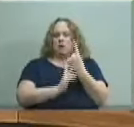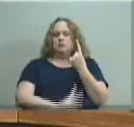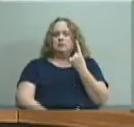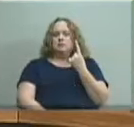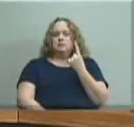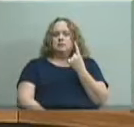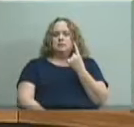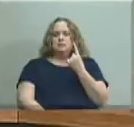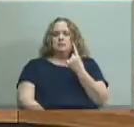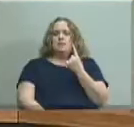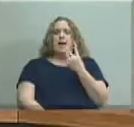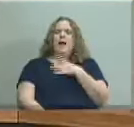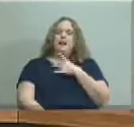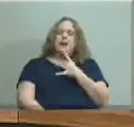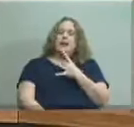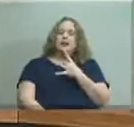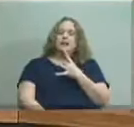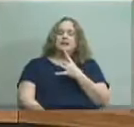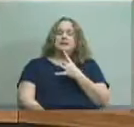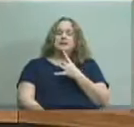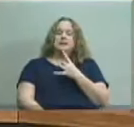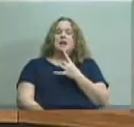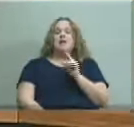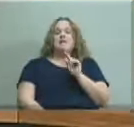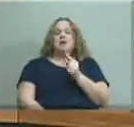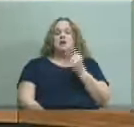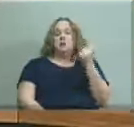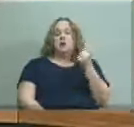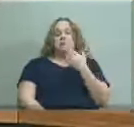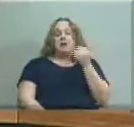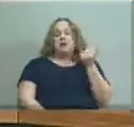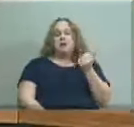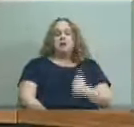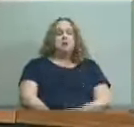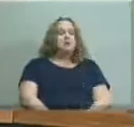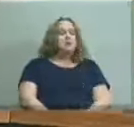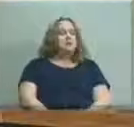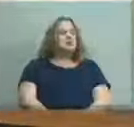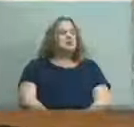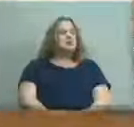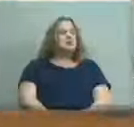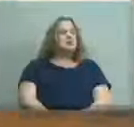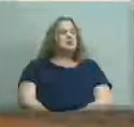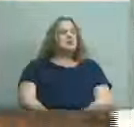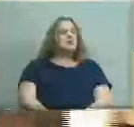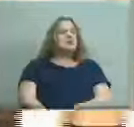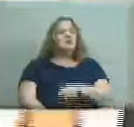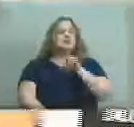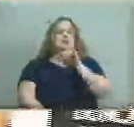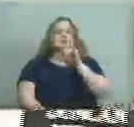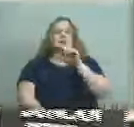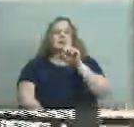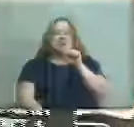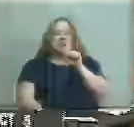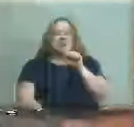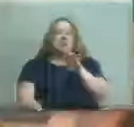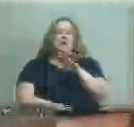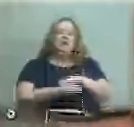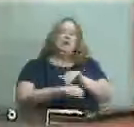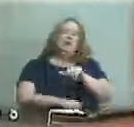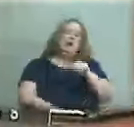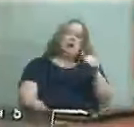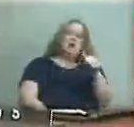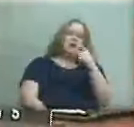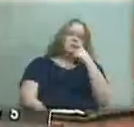verbiage in here a little bit better so that's my comments okay lisa mine was actually on a different bullet point so okay well let's